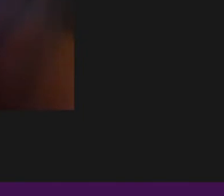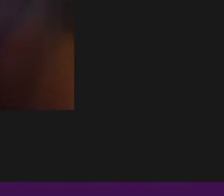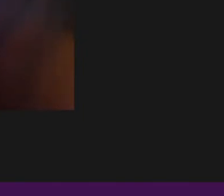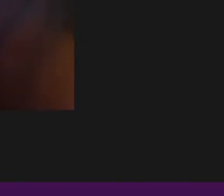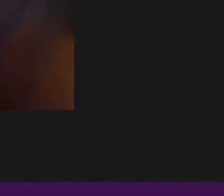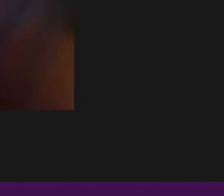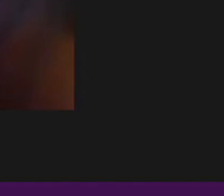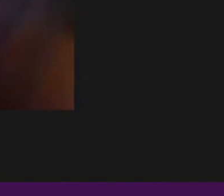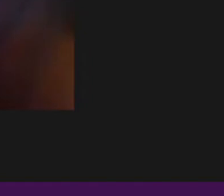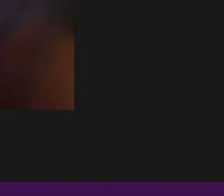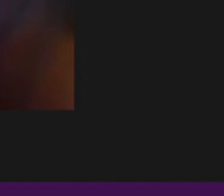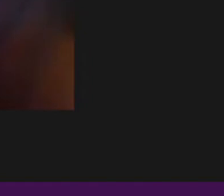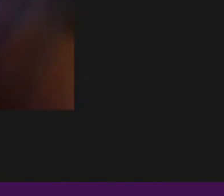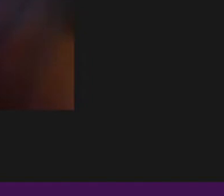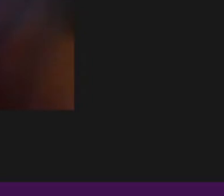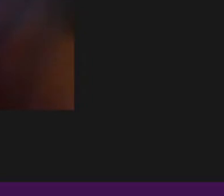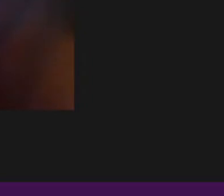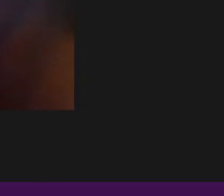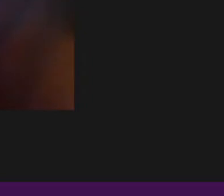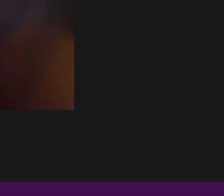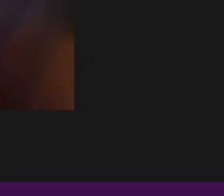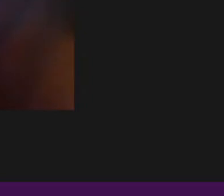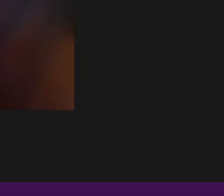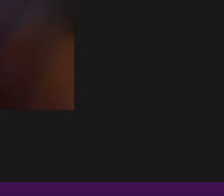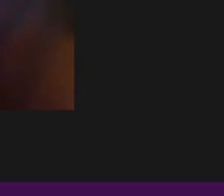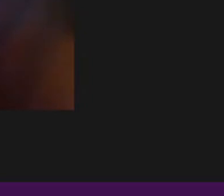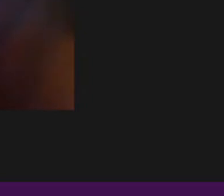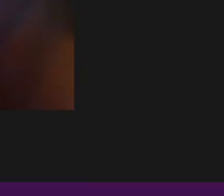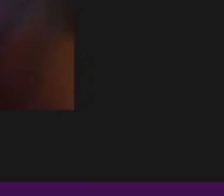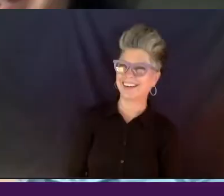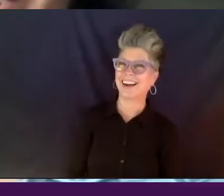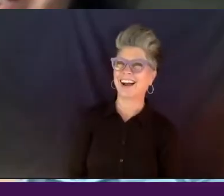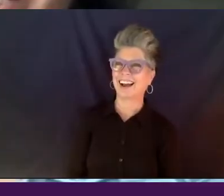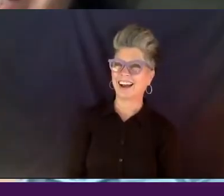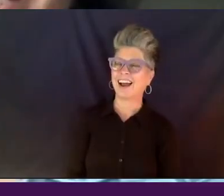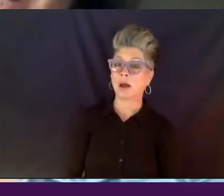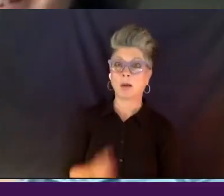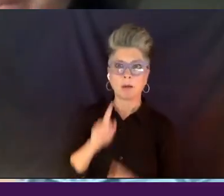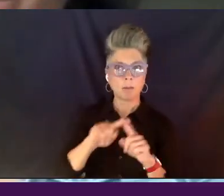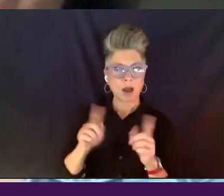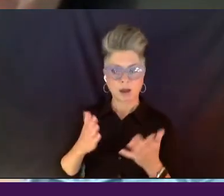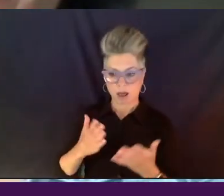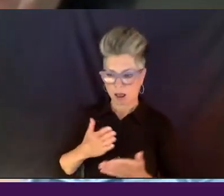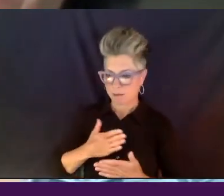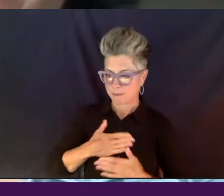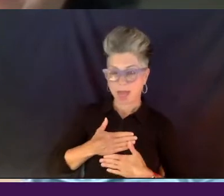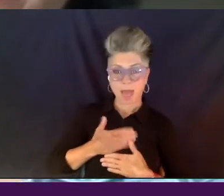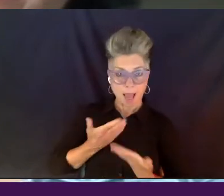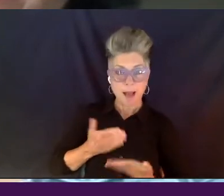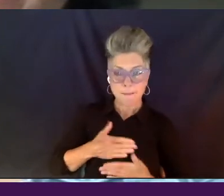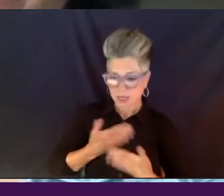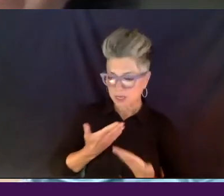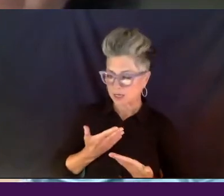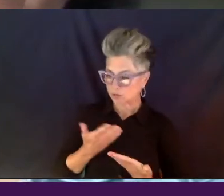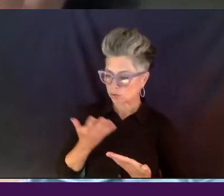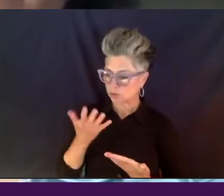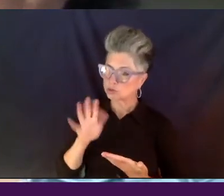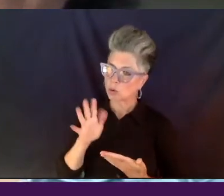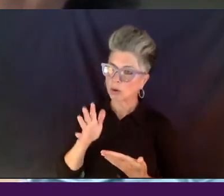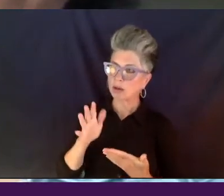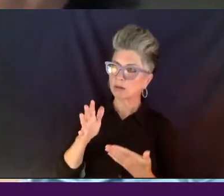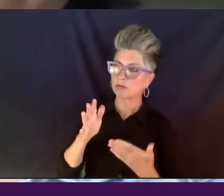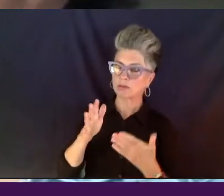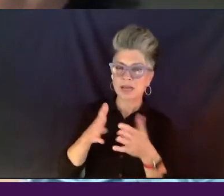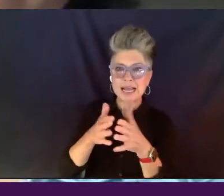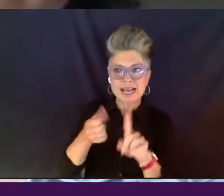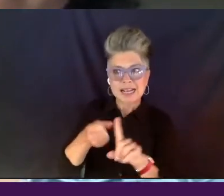not. Um, and, but you know, I'm happy, um, to sort of expand and to grow.